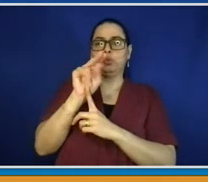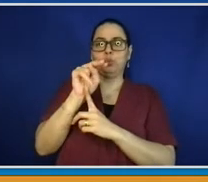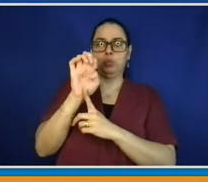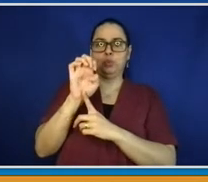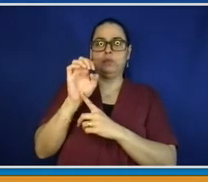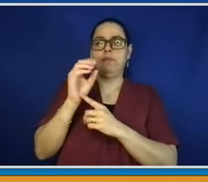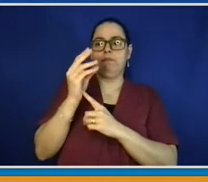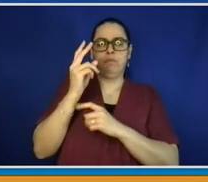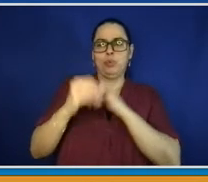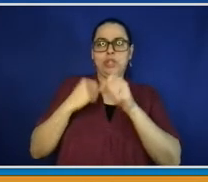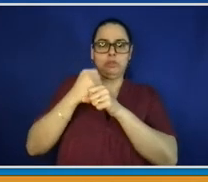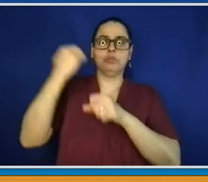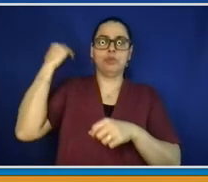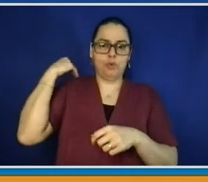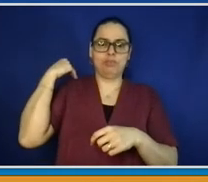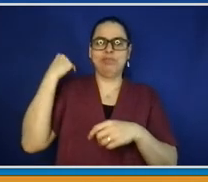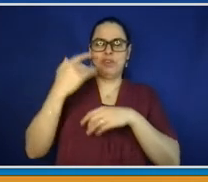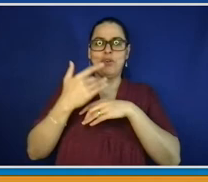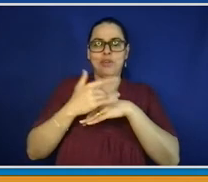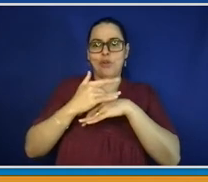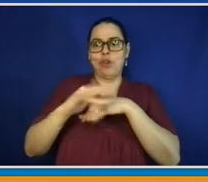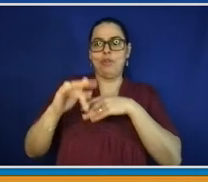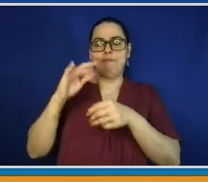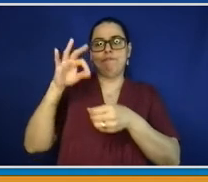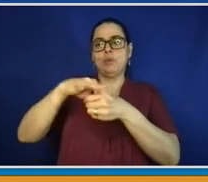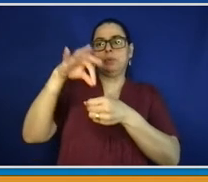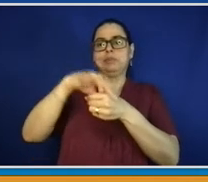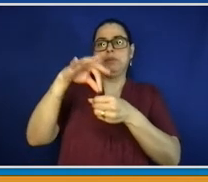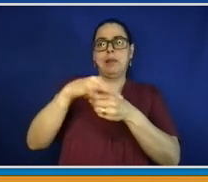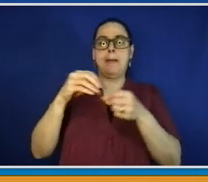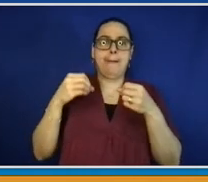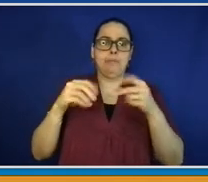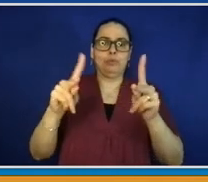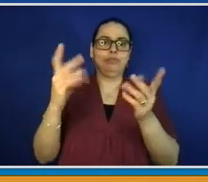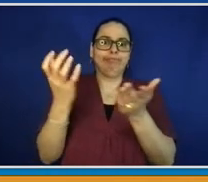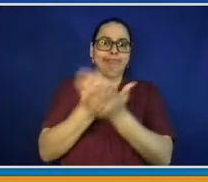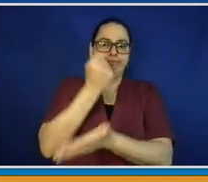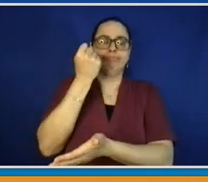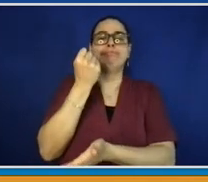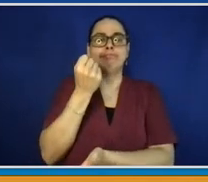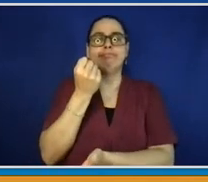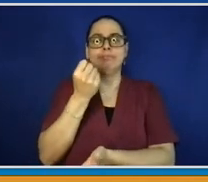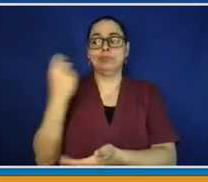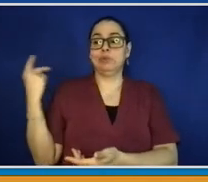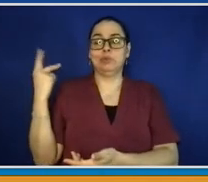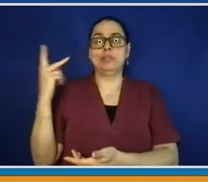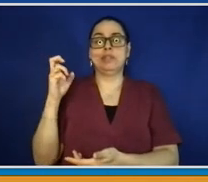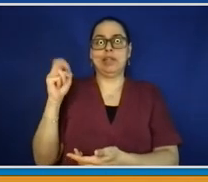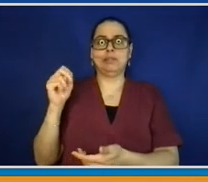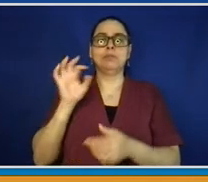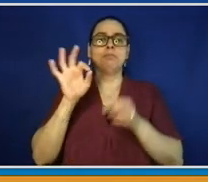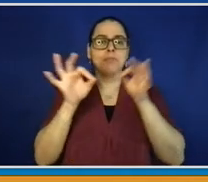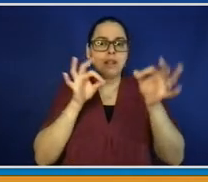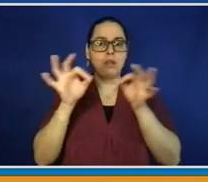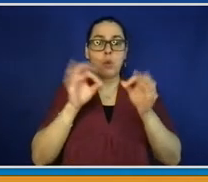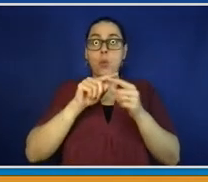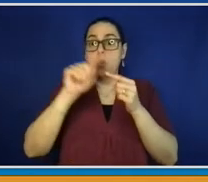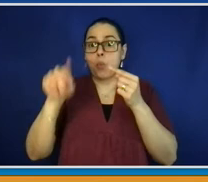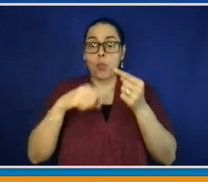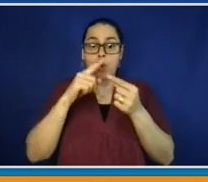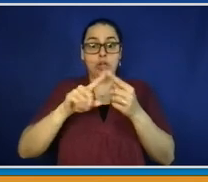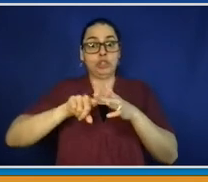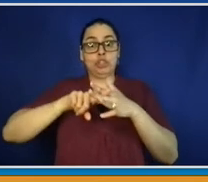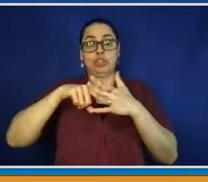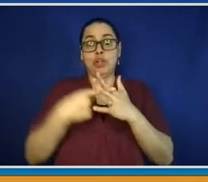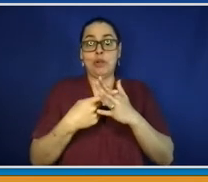opportunities for people. So Ken and I are going to do this jointly, covering the ground of when and at what time, and then where